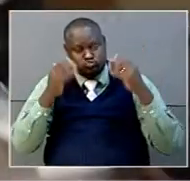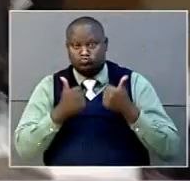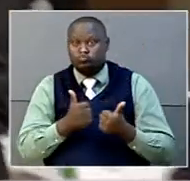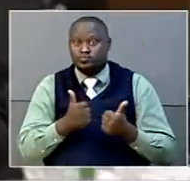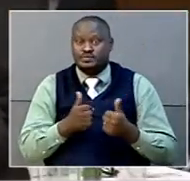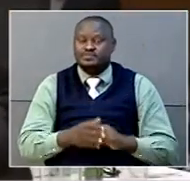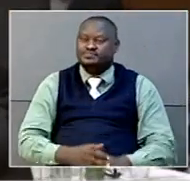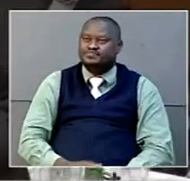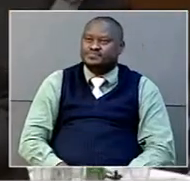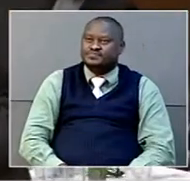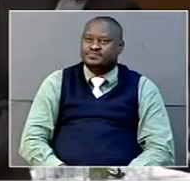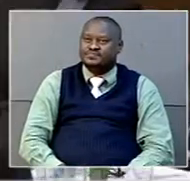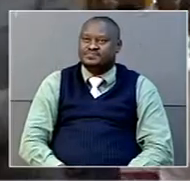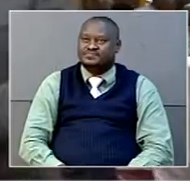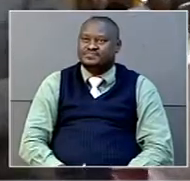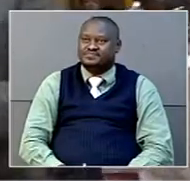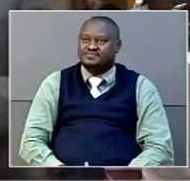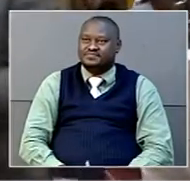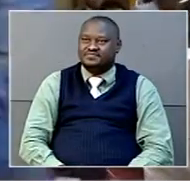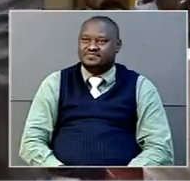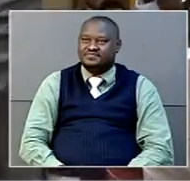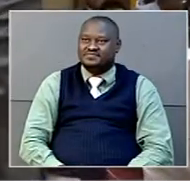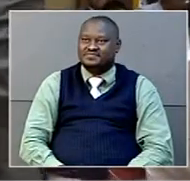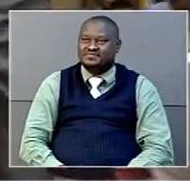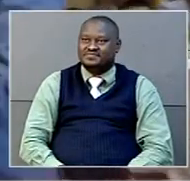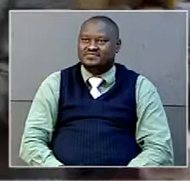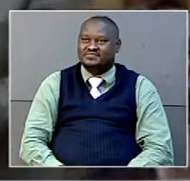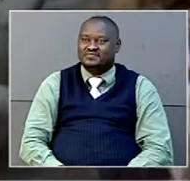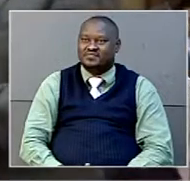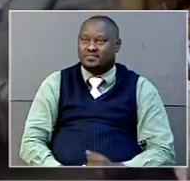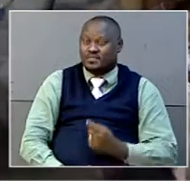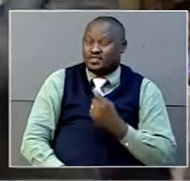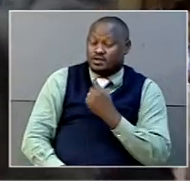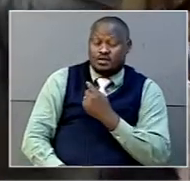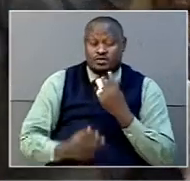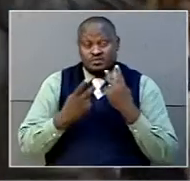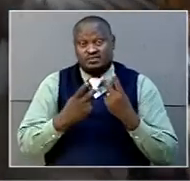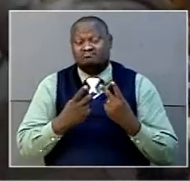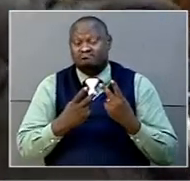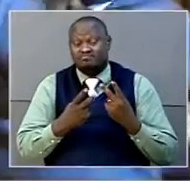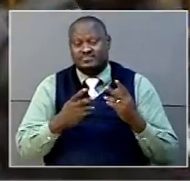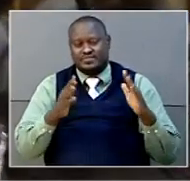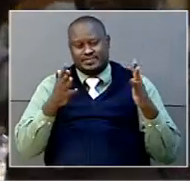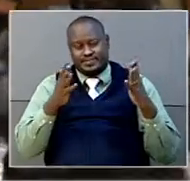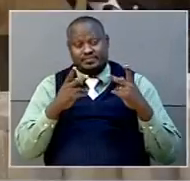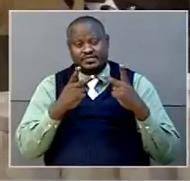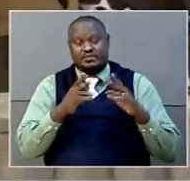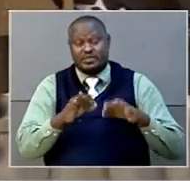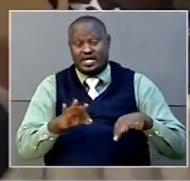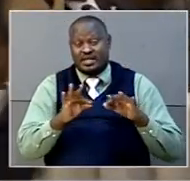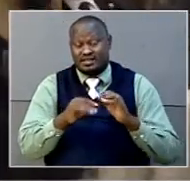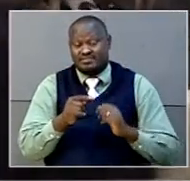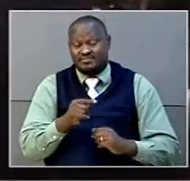for the school. Because we are thinking that this might be, it's going to be.